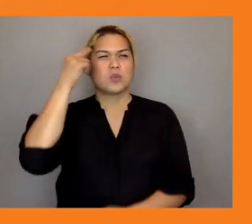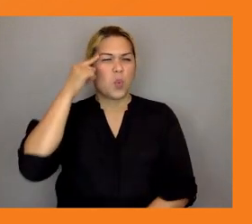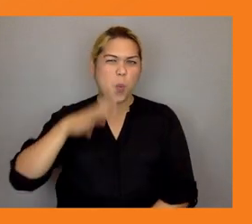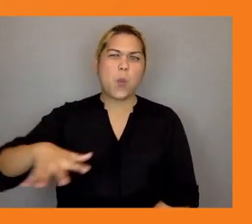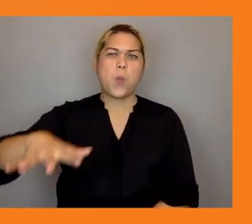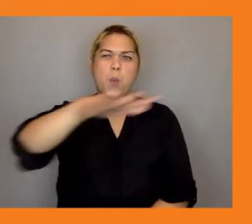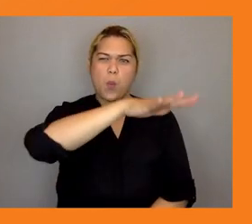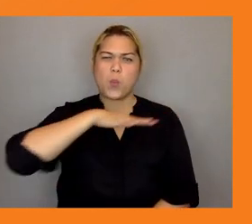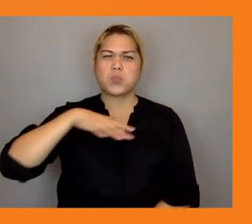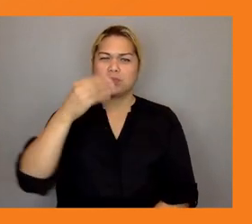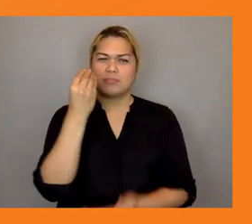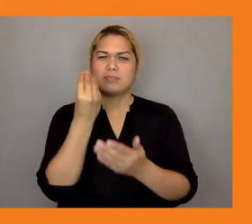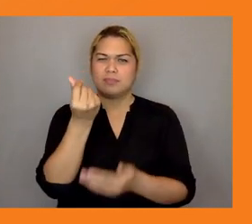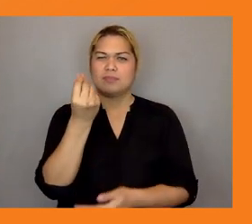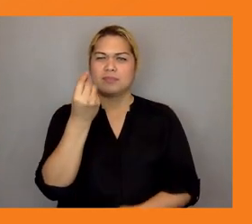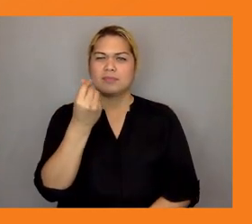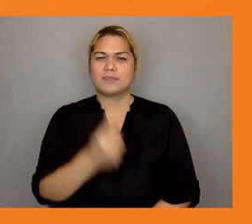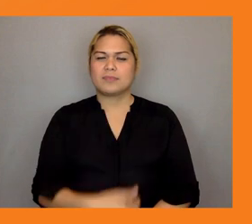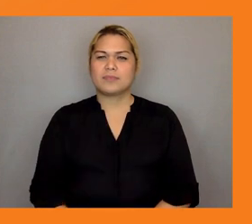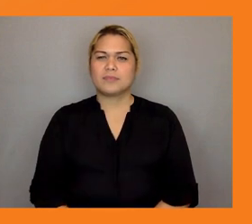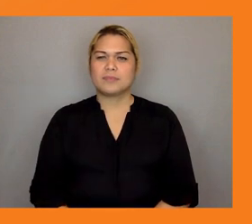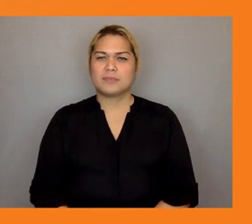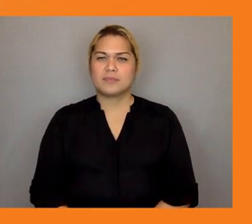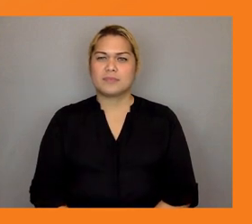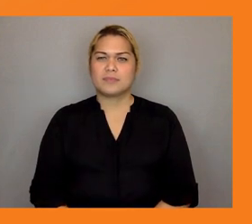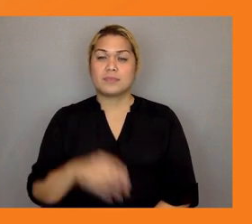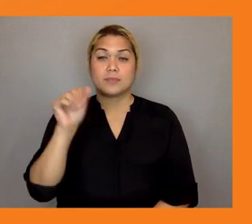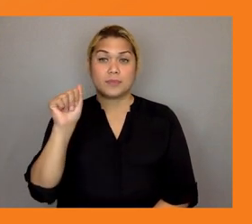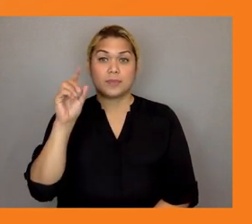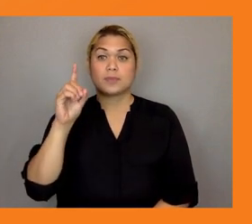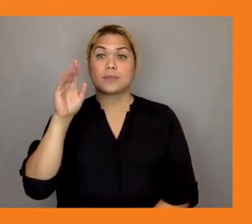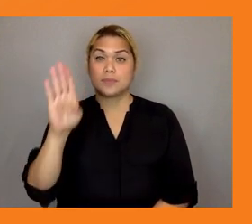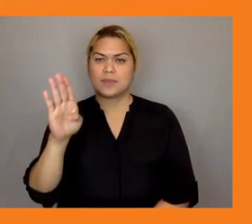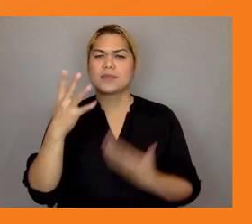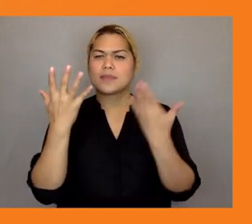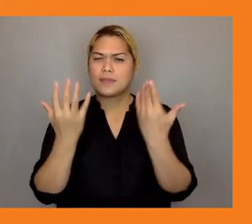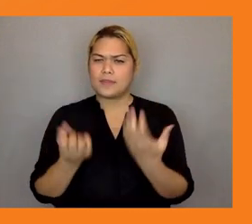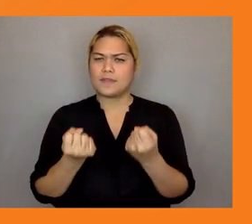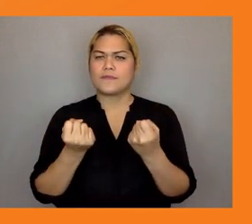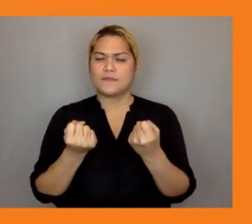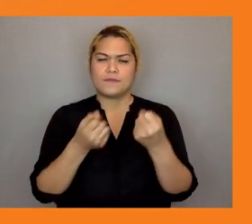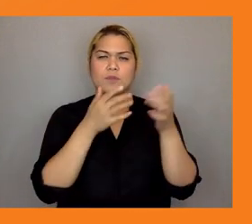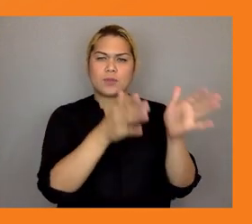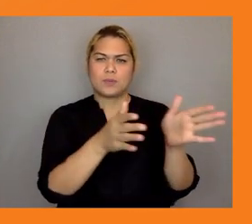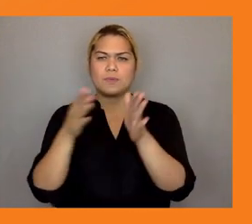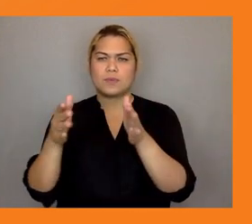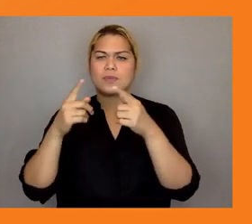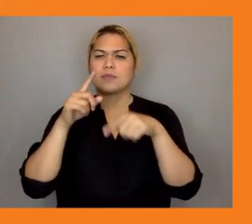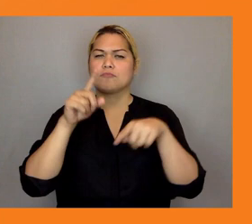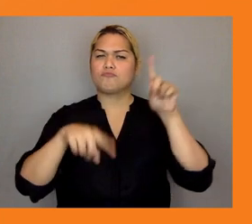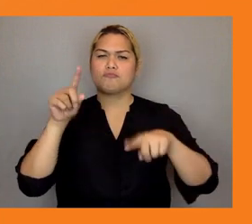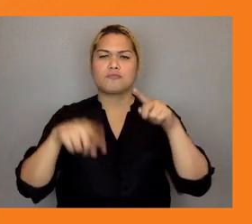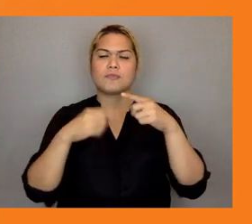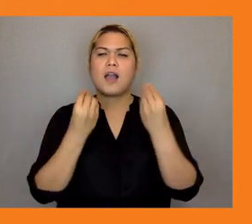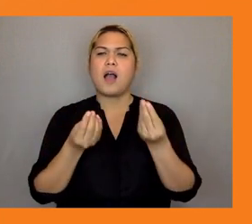adb there there are a few fundamentals about how we approach just transition firstly it is about impacts